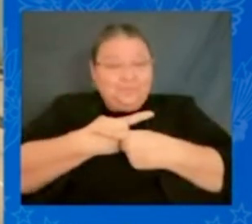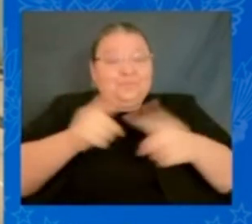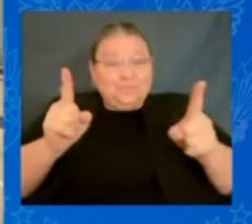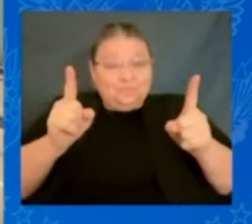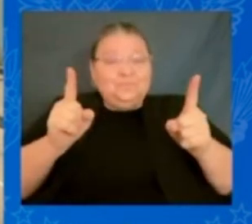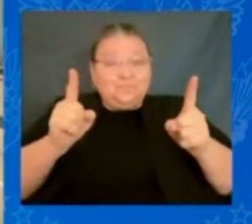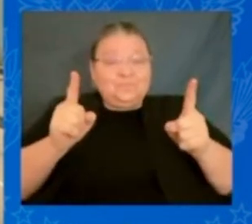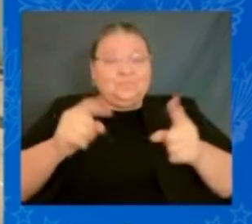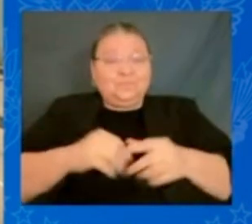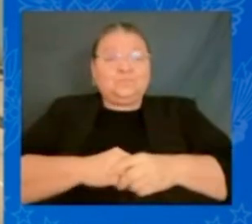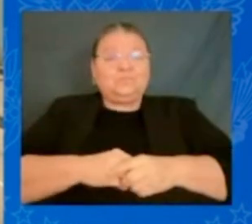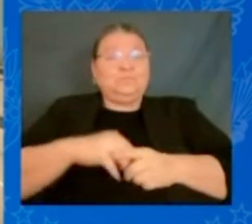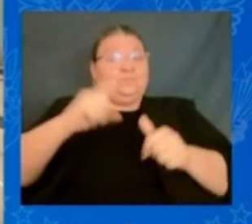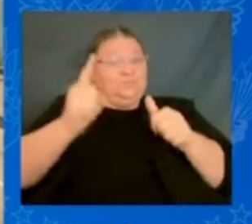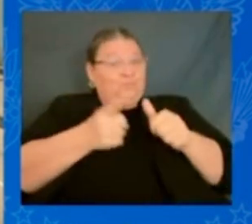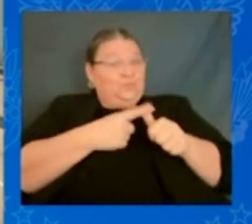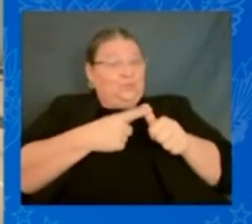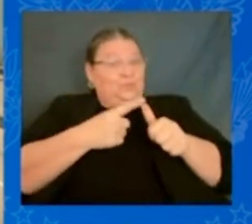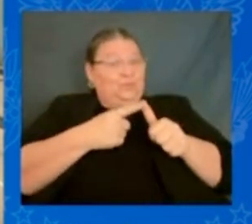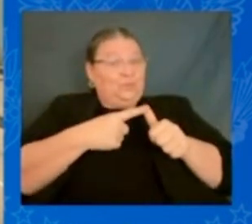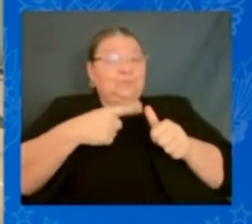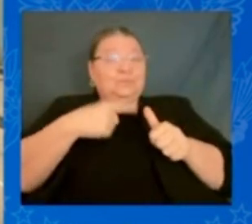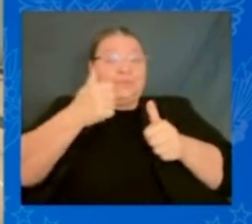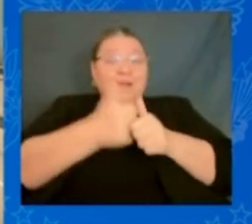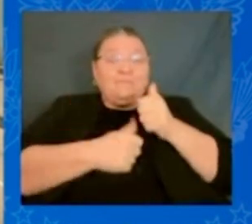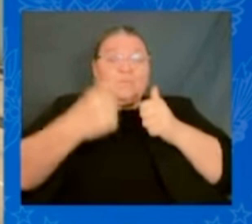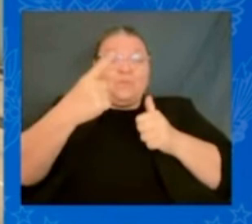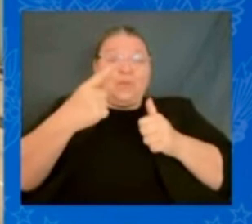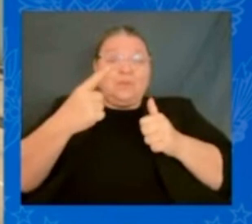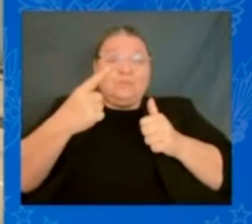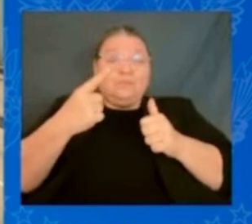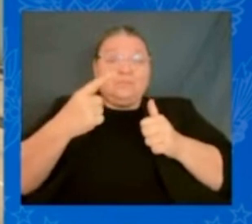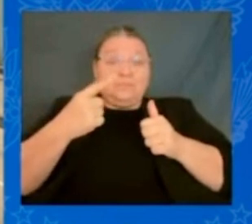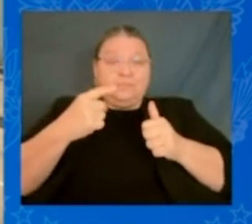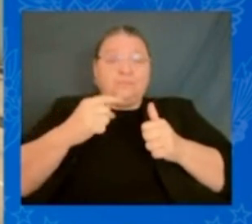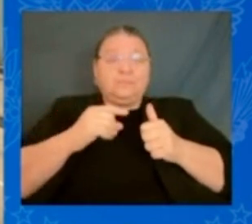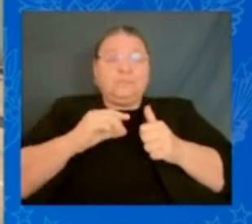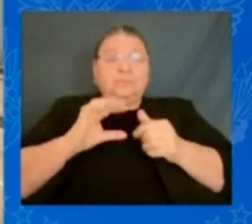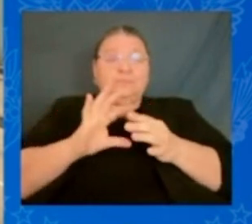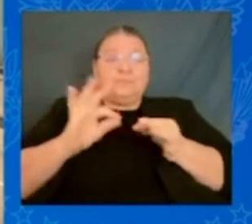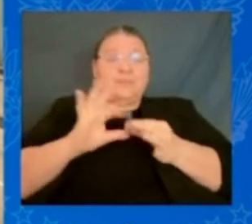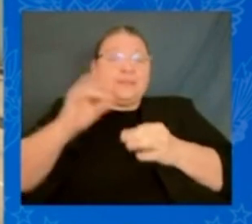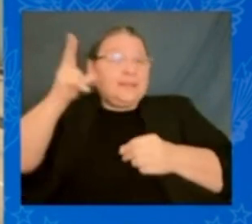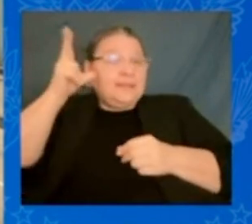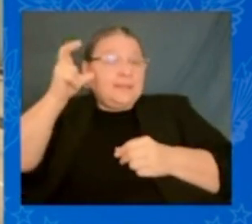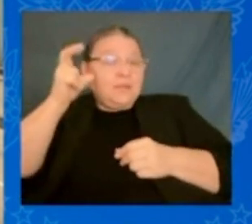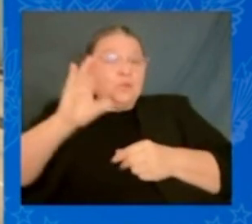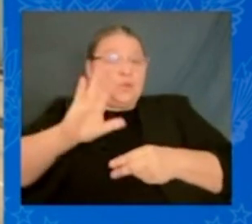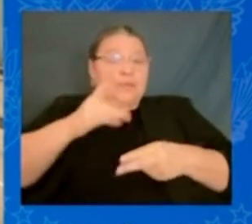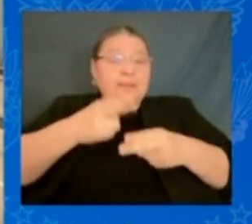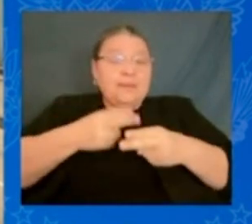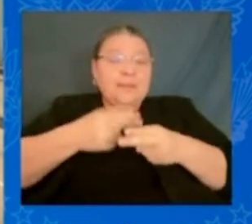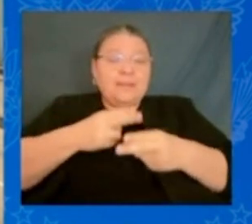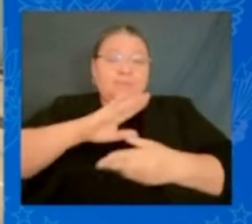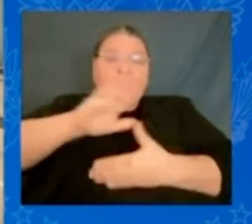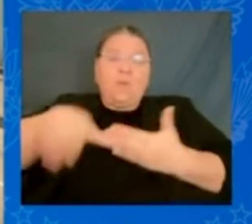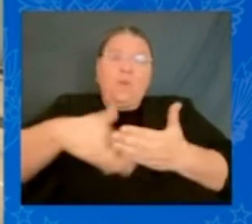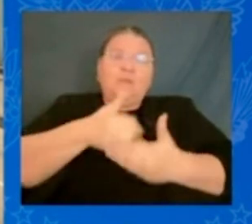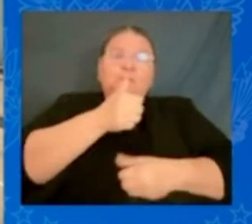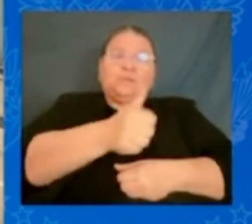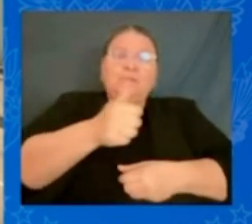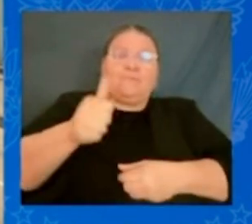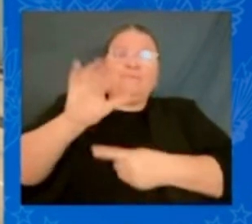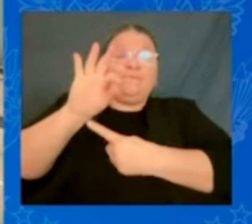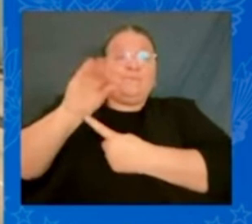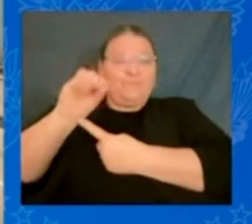do and everybody say tell their names so please all of you who were foot soldiers because you know what you